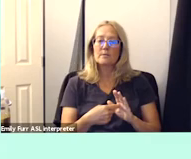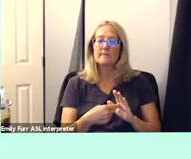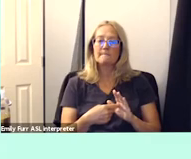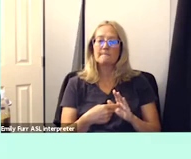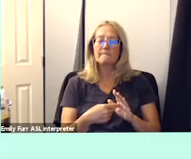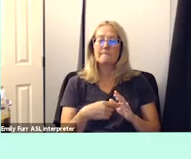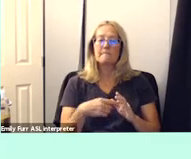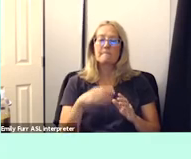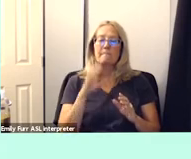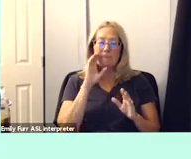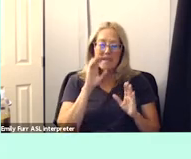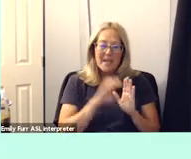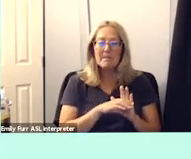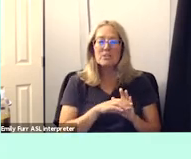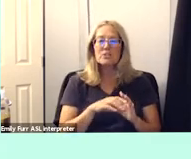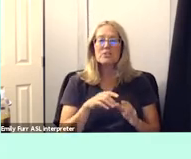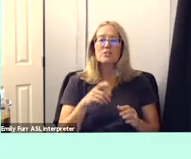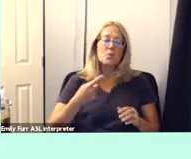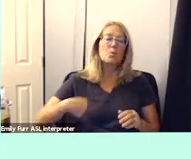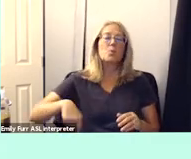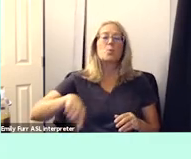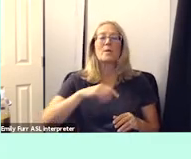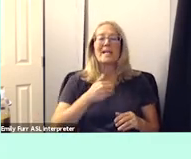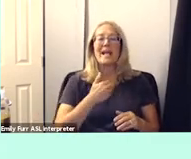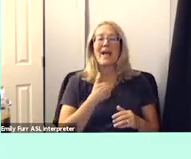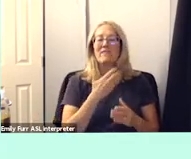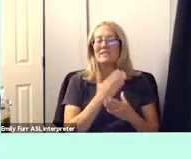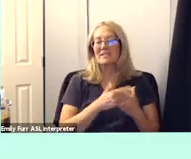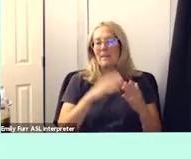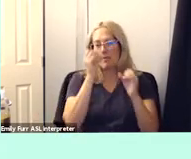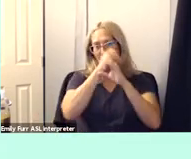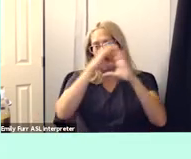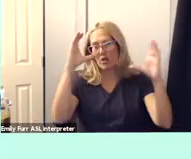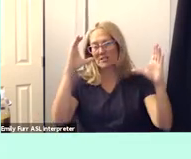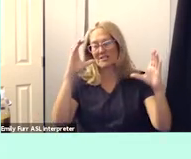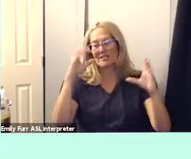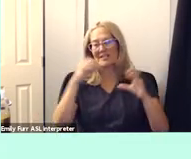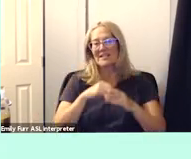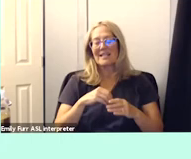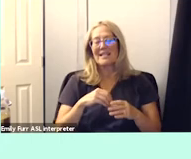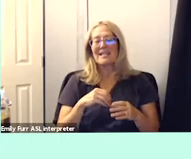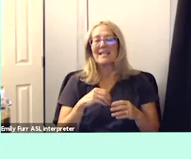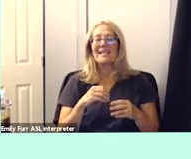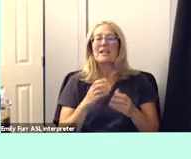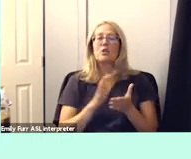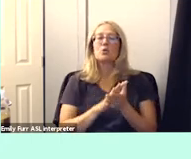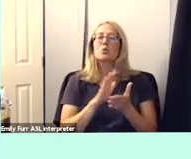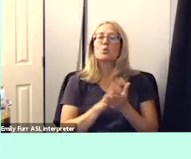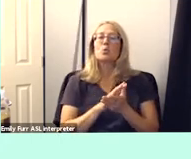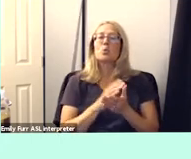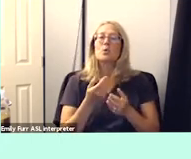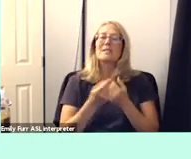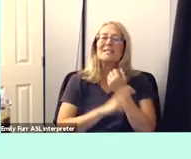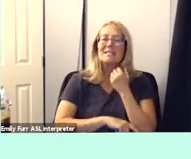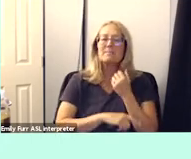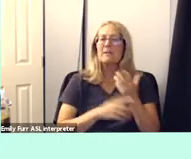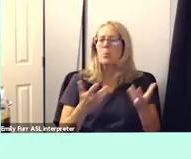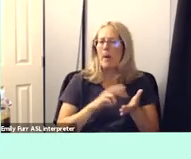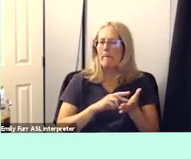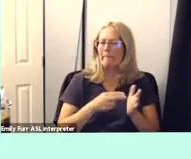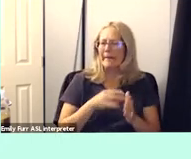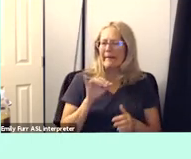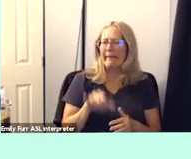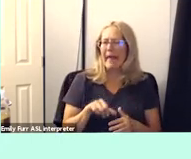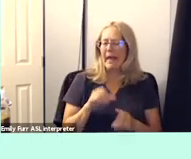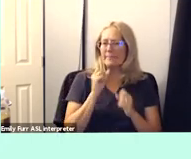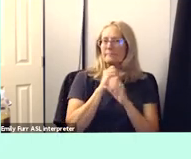we probably all have certain thoughts of images when we think of school discipline as such in our